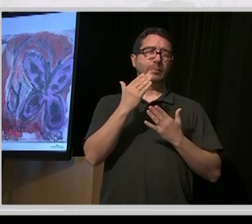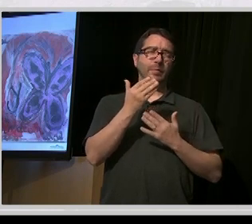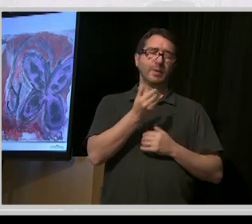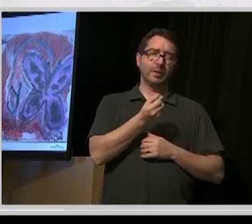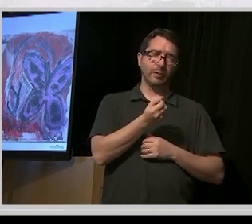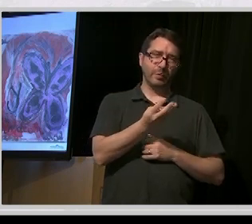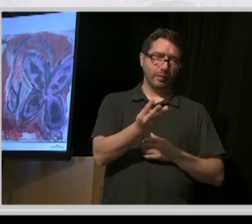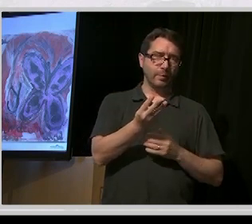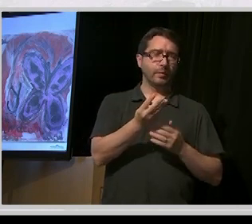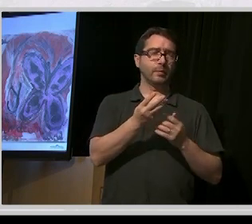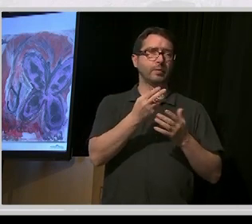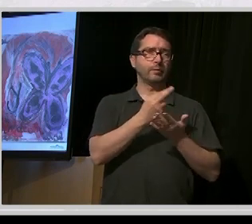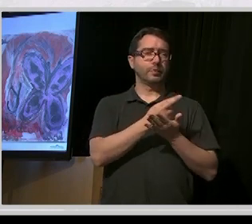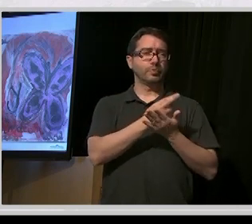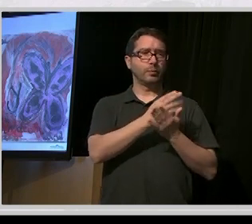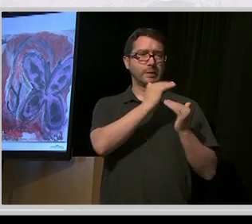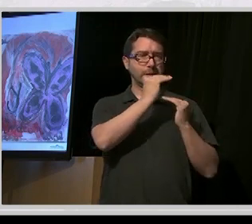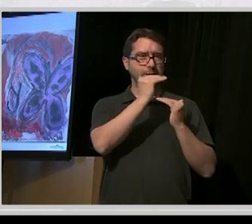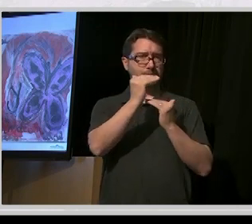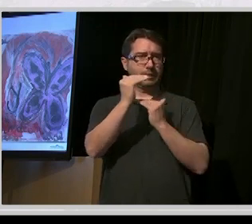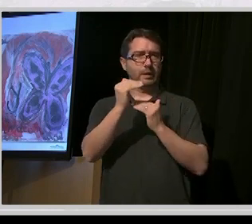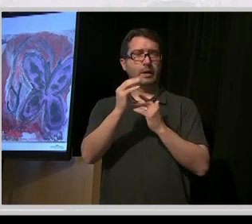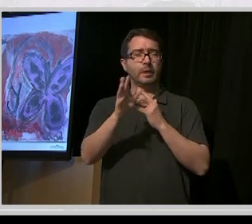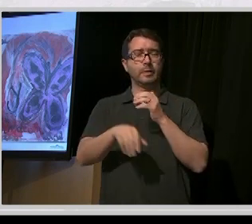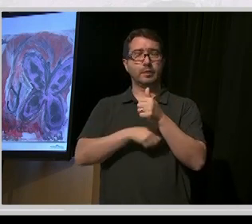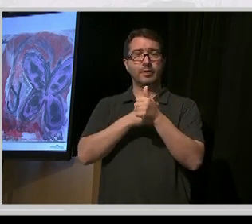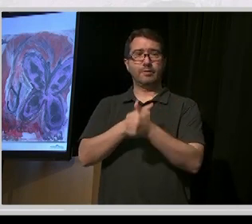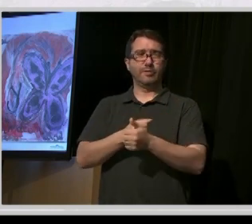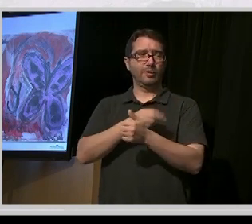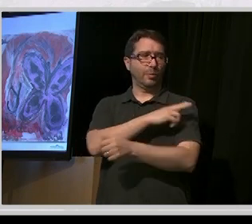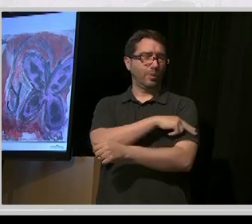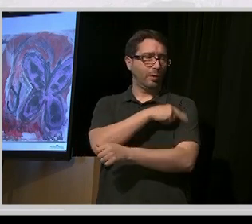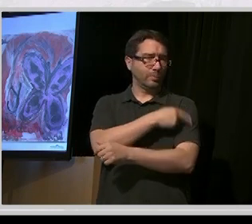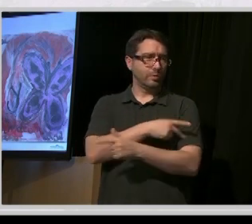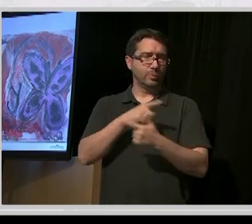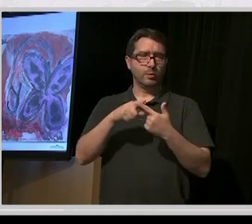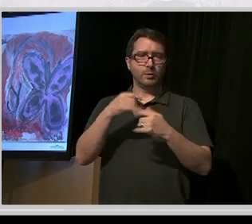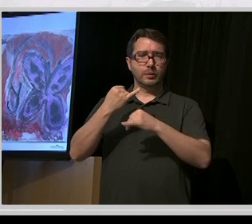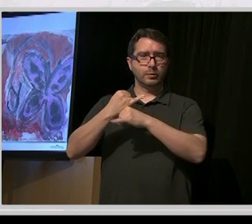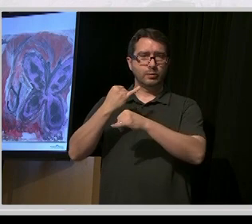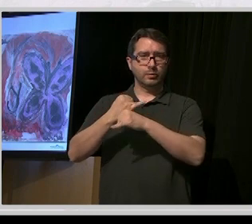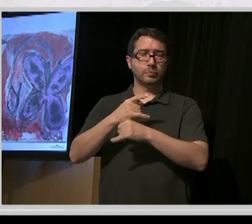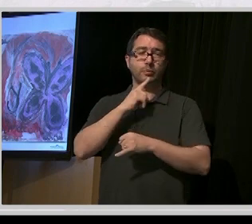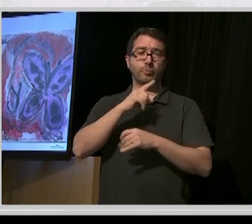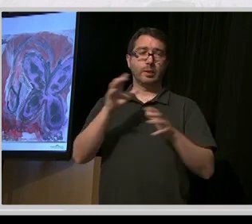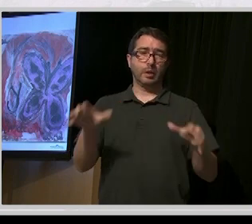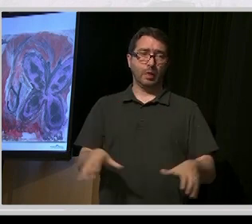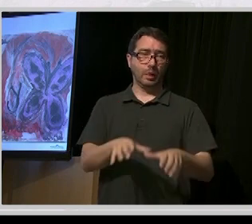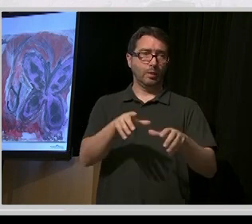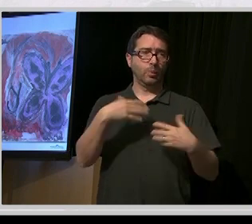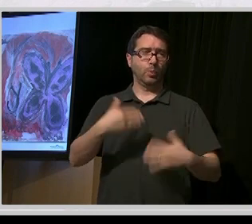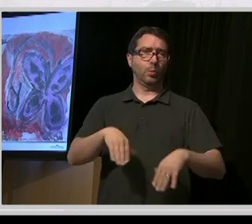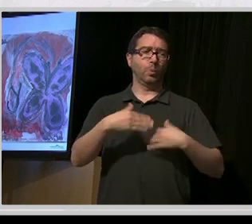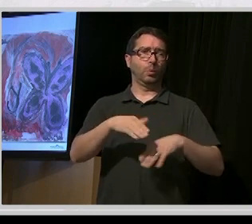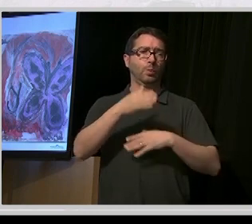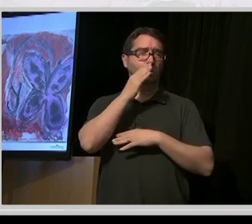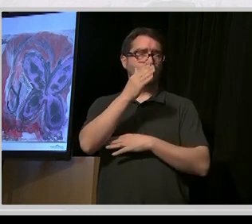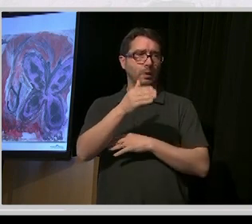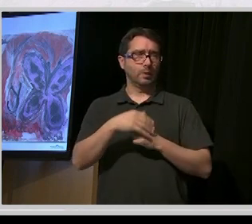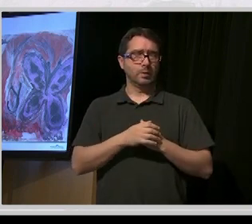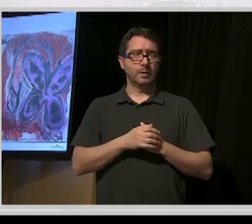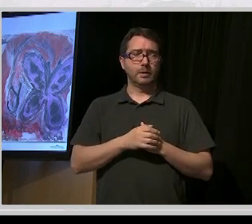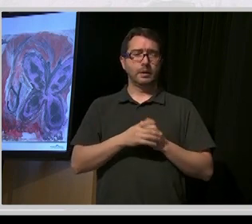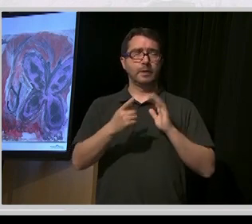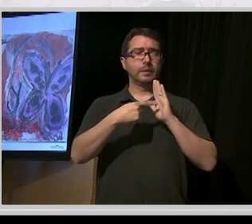they're quite limited and they're based in the institutions. So this is quite a major piece of work. And so just some of the things we'll be doing is that